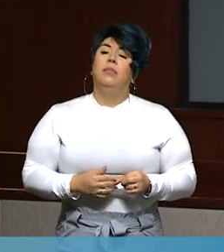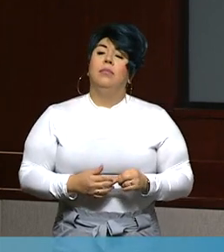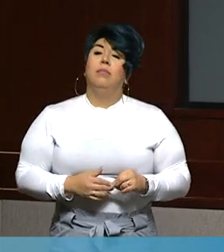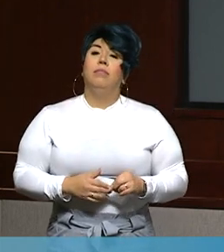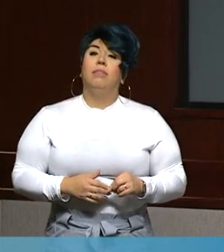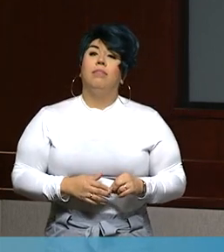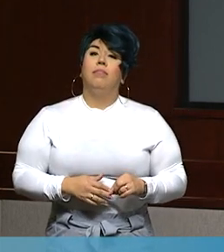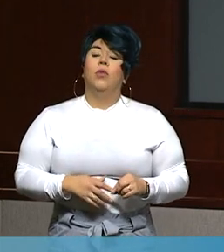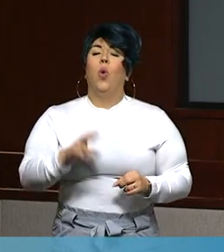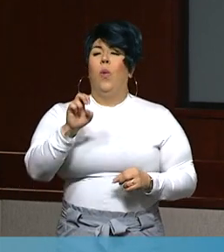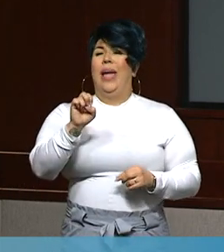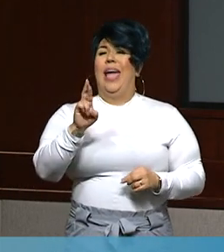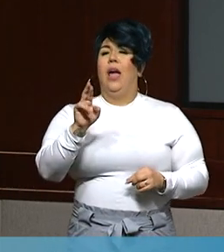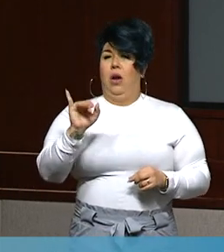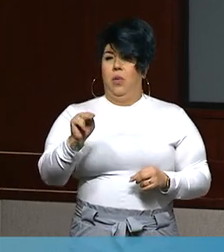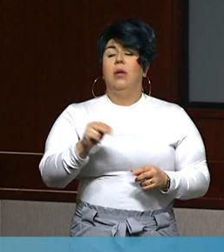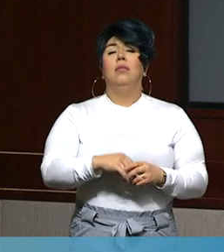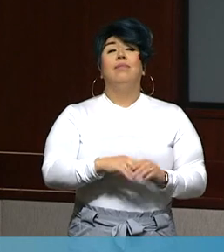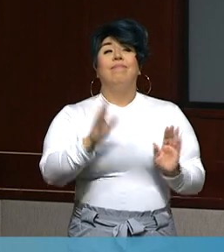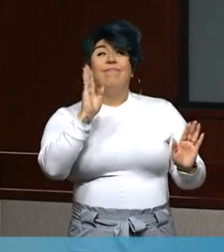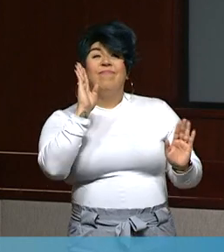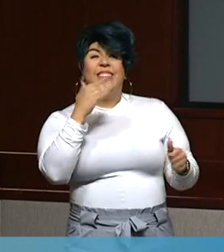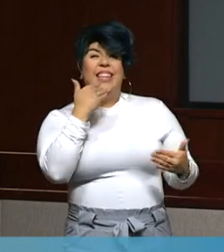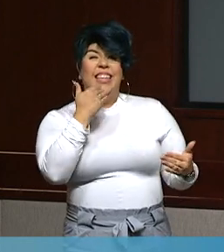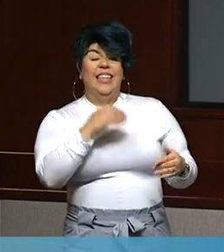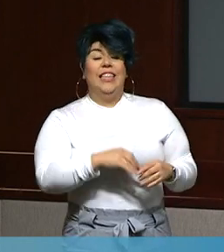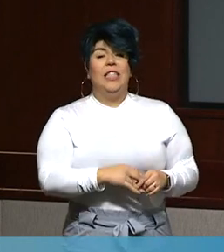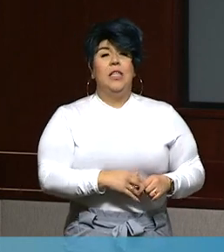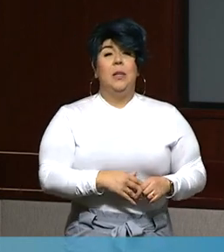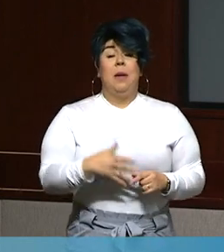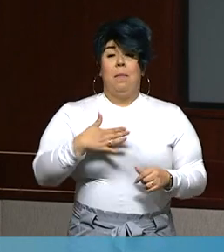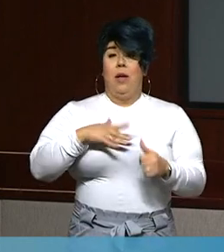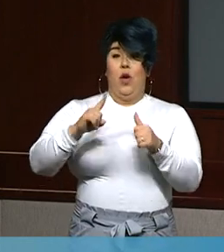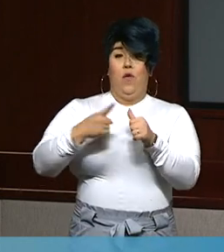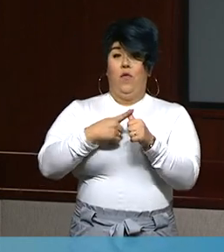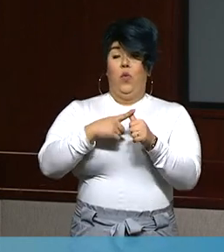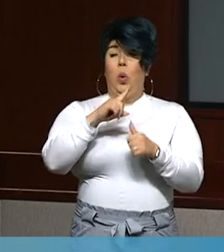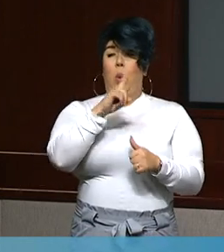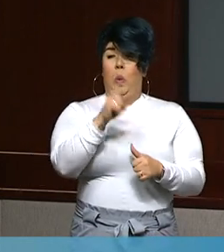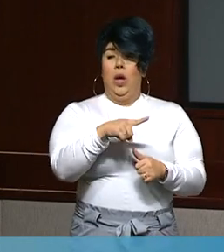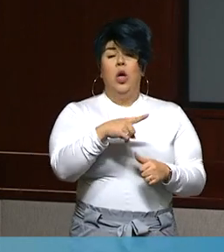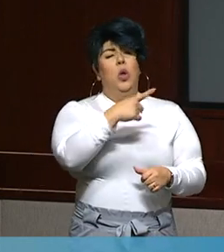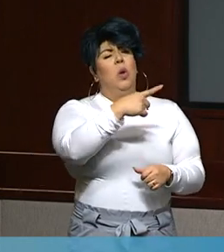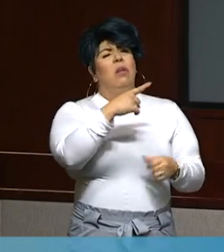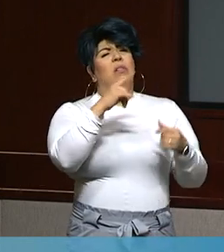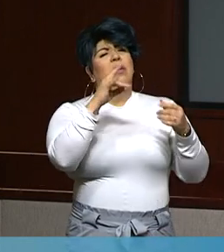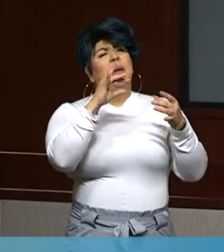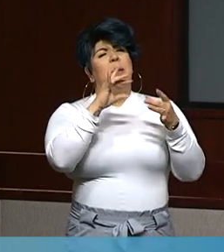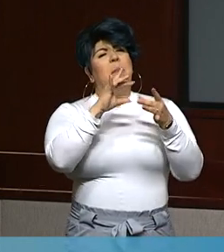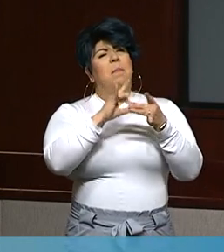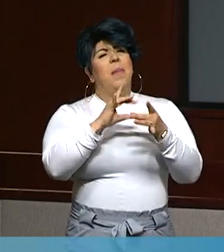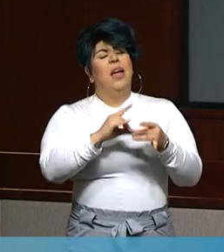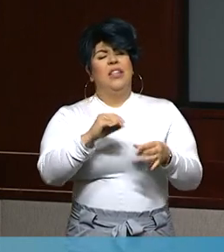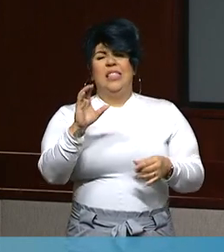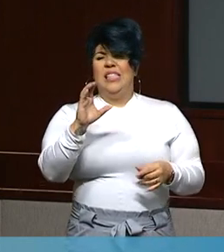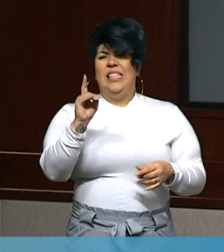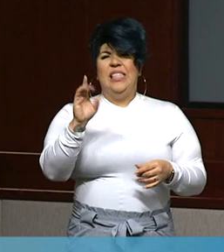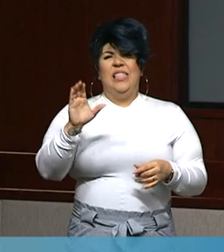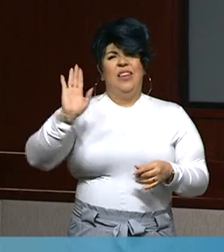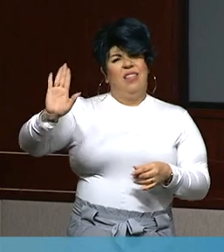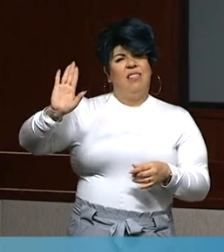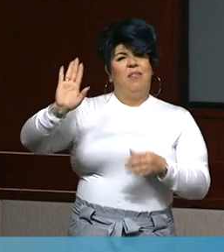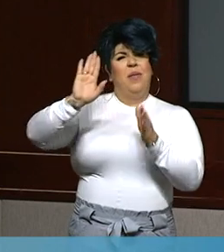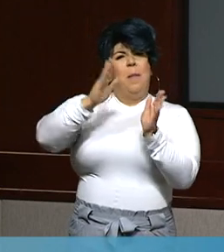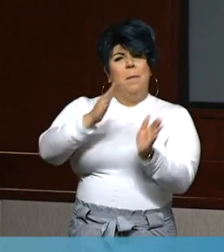Hi, thank you so much. So my first question is about you guys mentioned the CDC allocation plan for getting